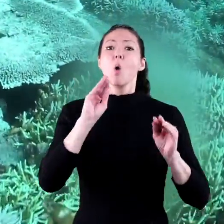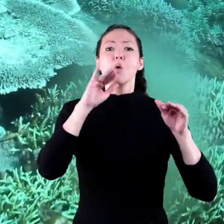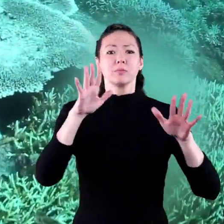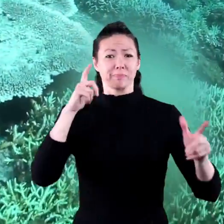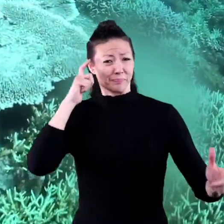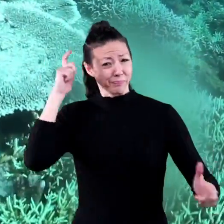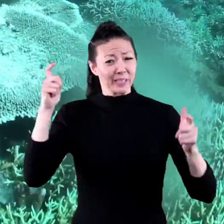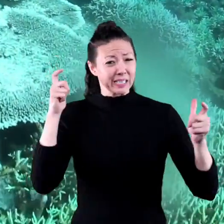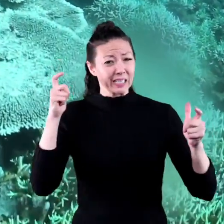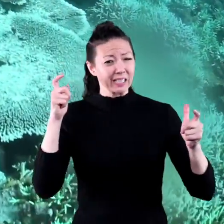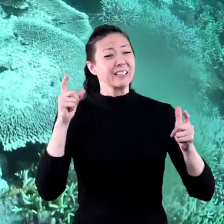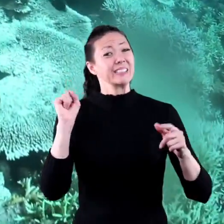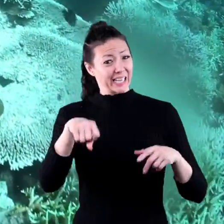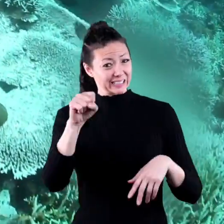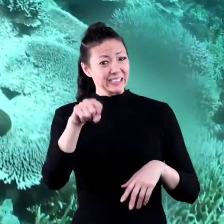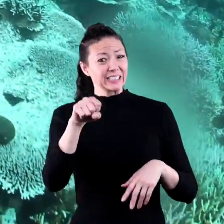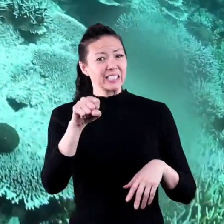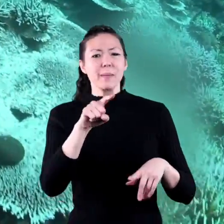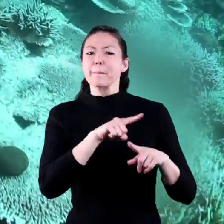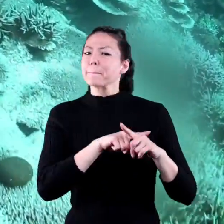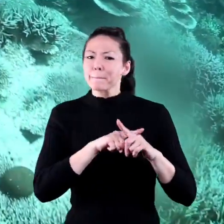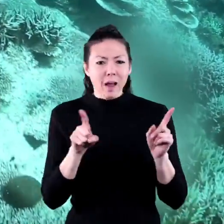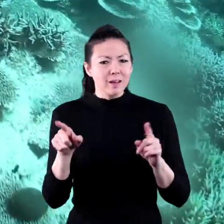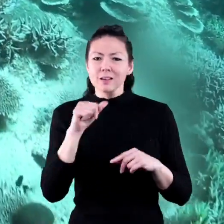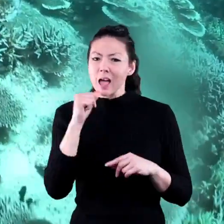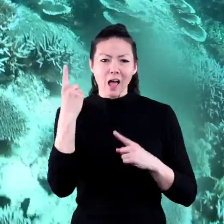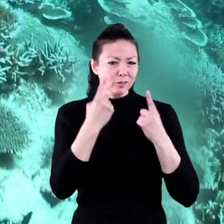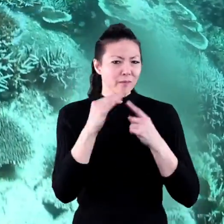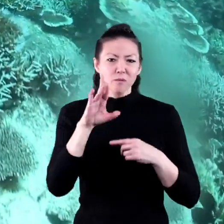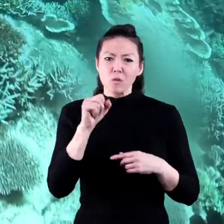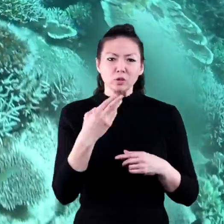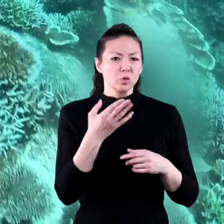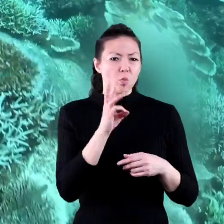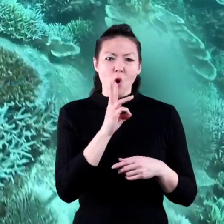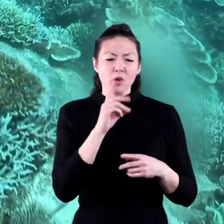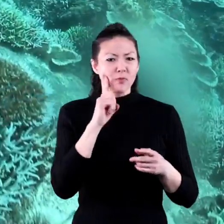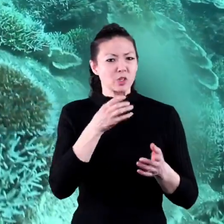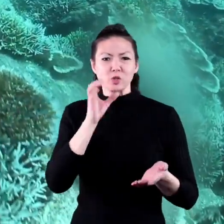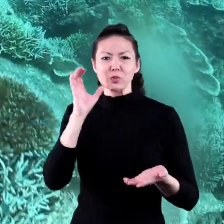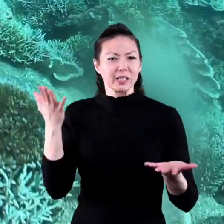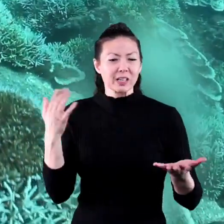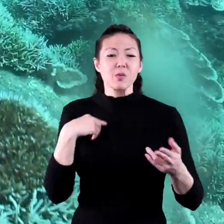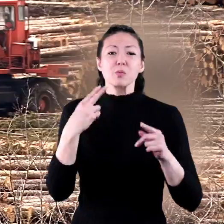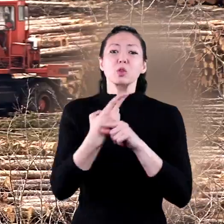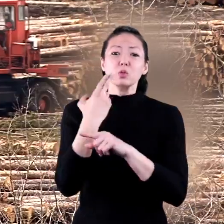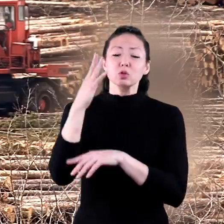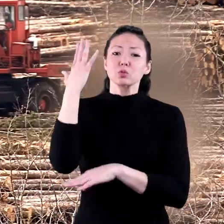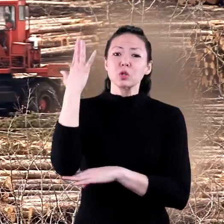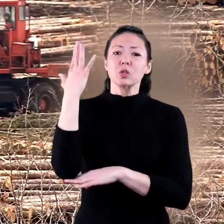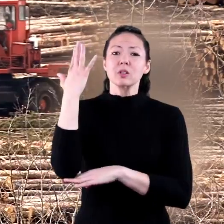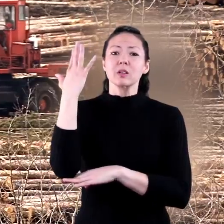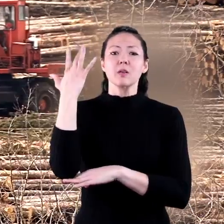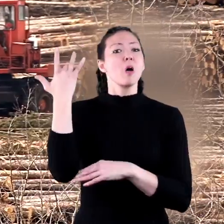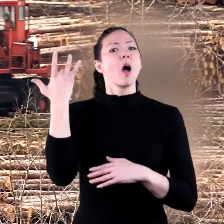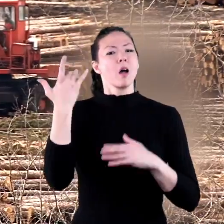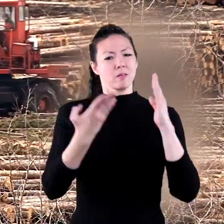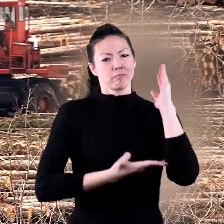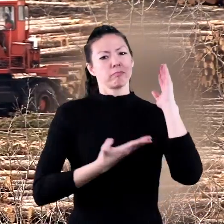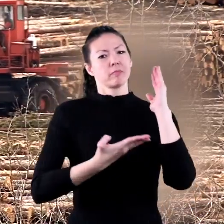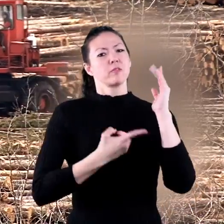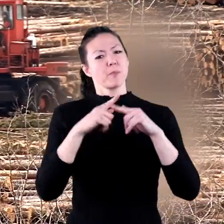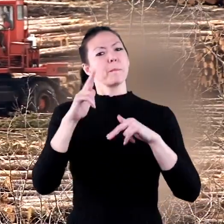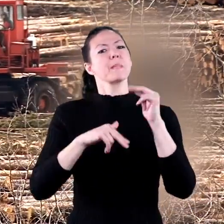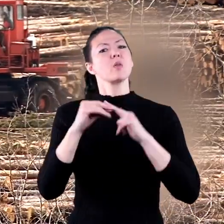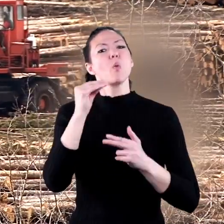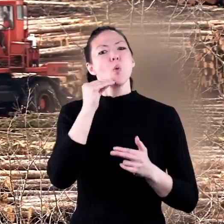oceans are huge, but they are not fresh water and not for drinking. We use trees to provide timber